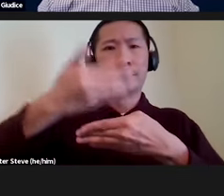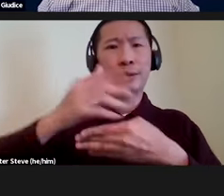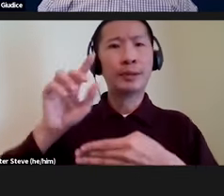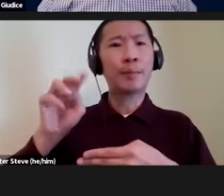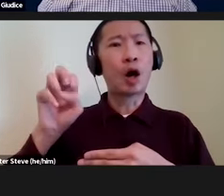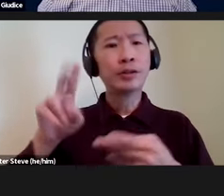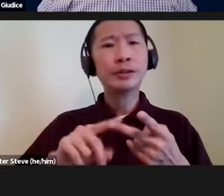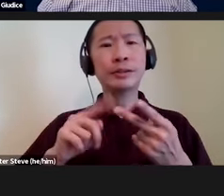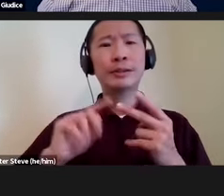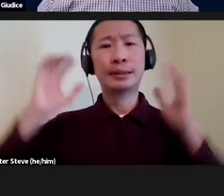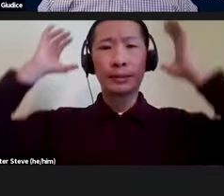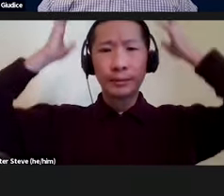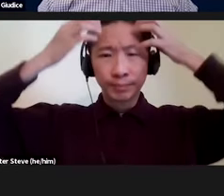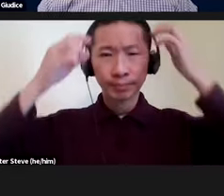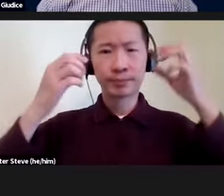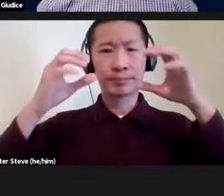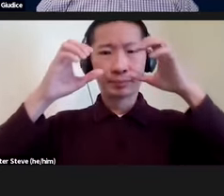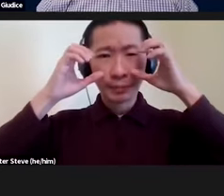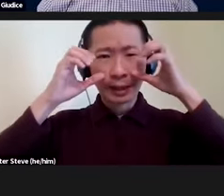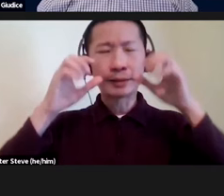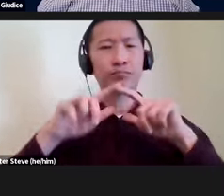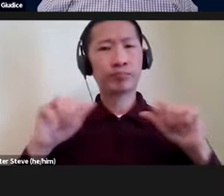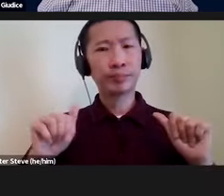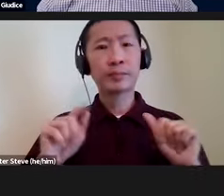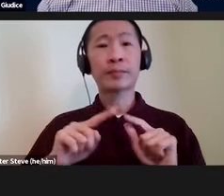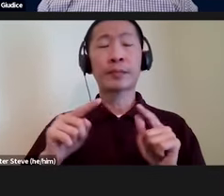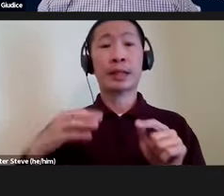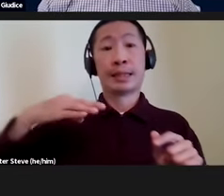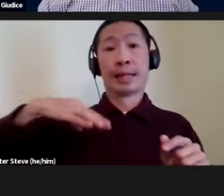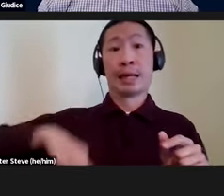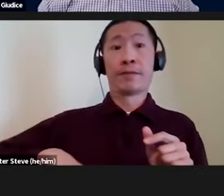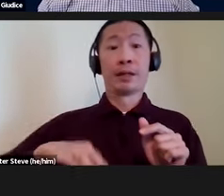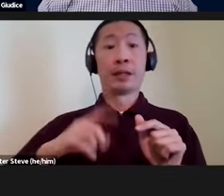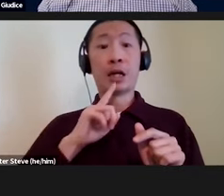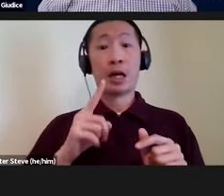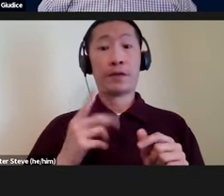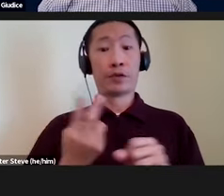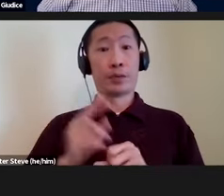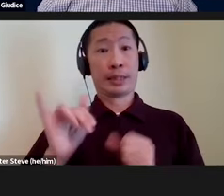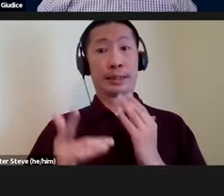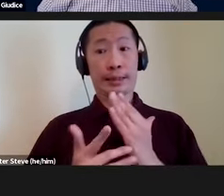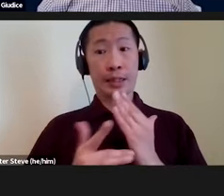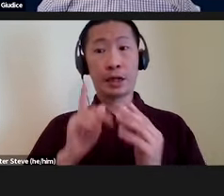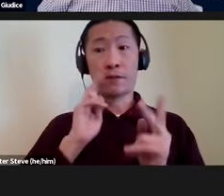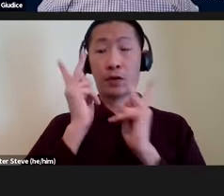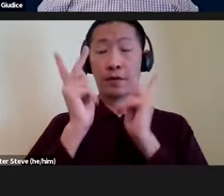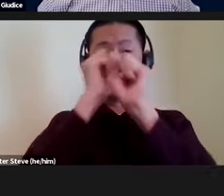It can use caves. You can have AR glasses. But the advantages in general of this technology for